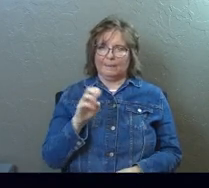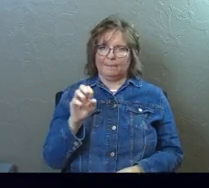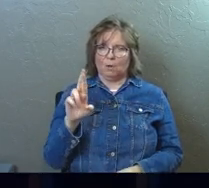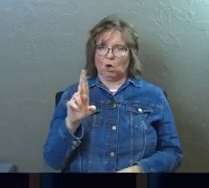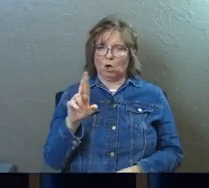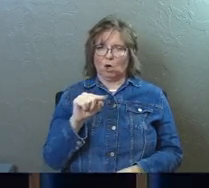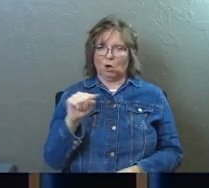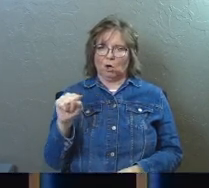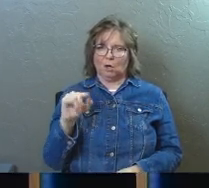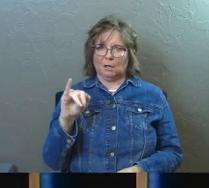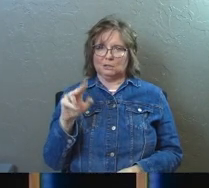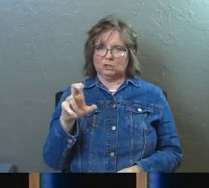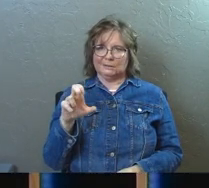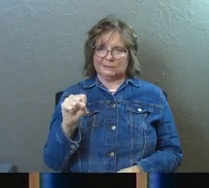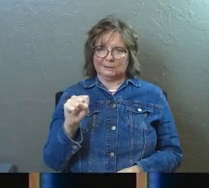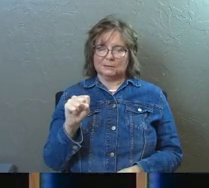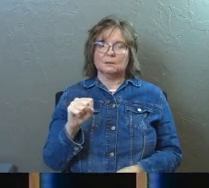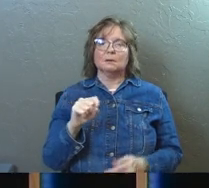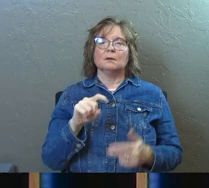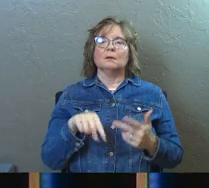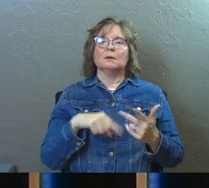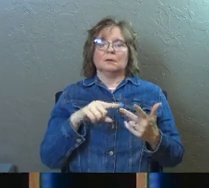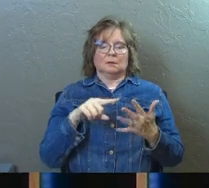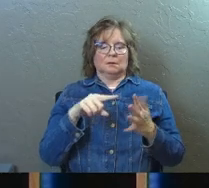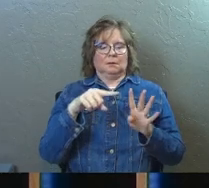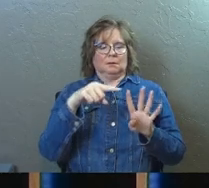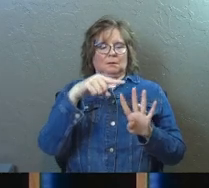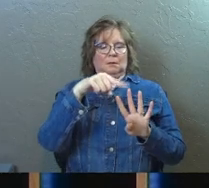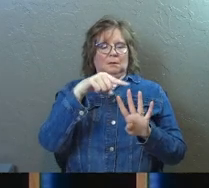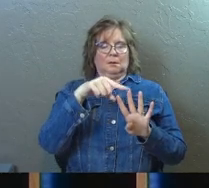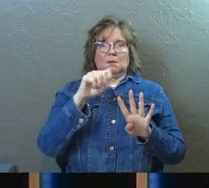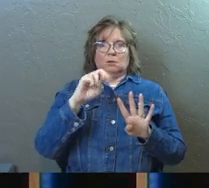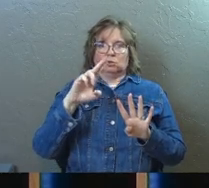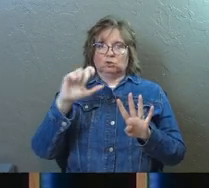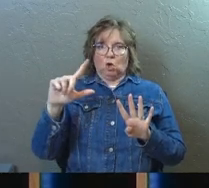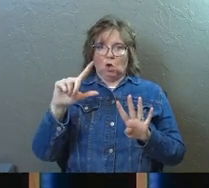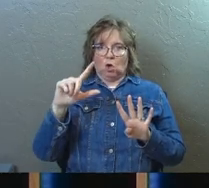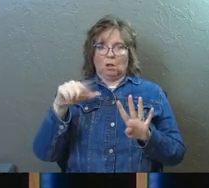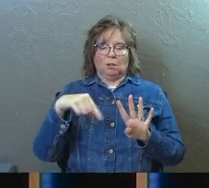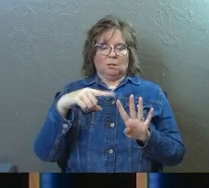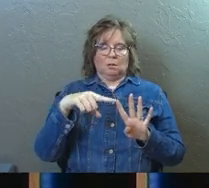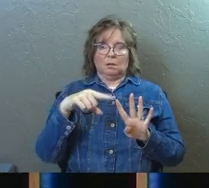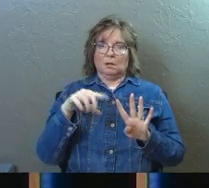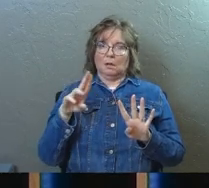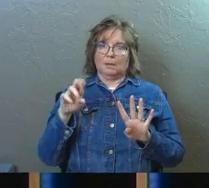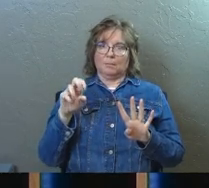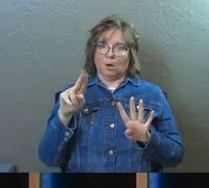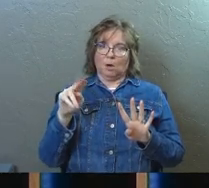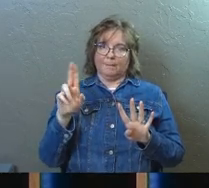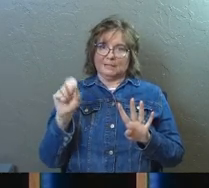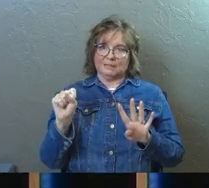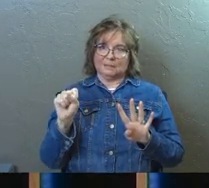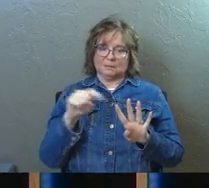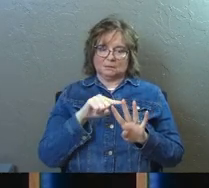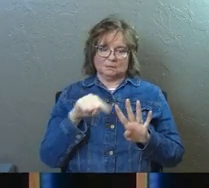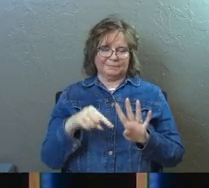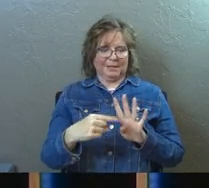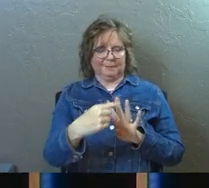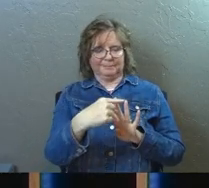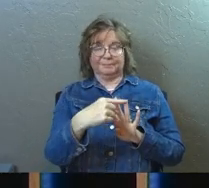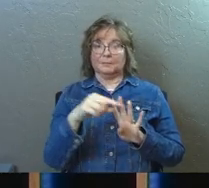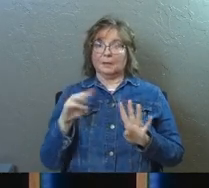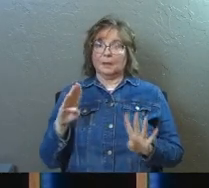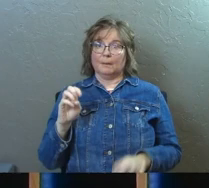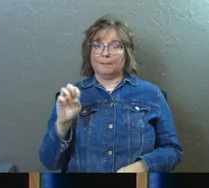-Jesus, and then there's Saul and Barnabas. It's just those four. Now, Bar-Jesus,